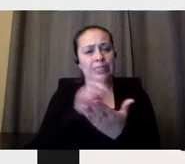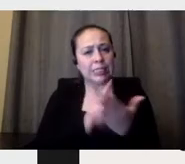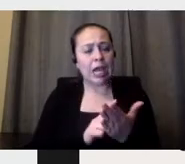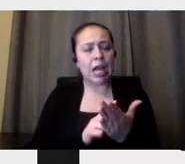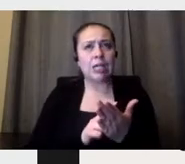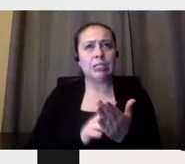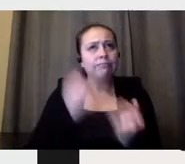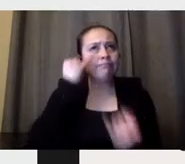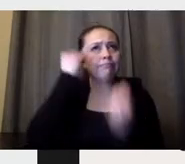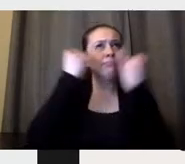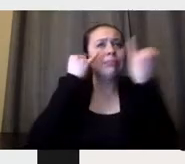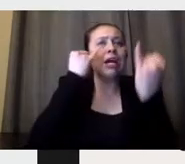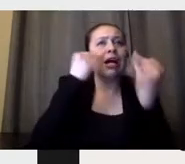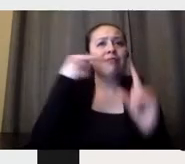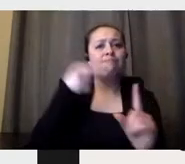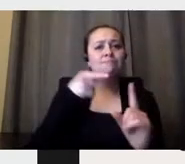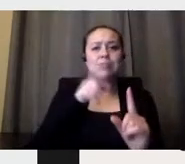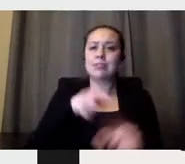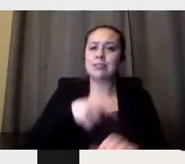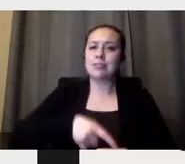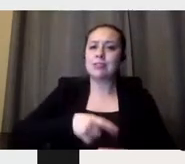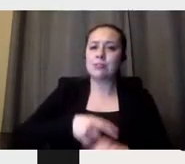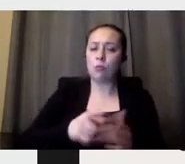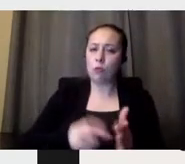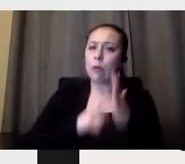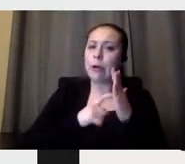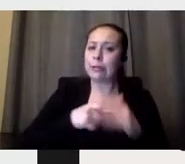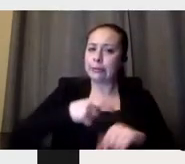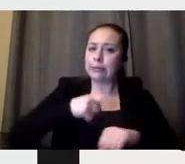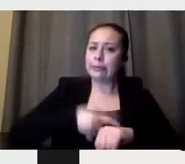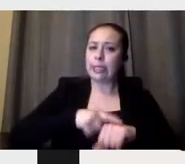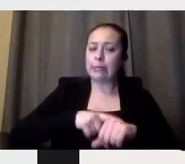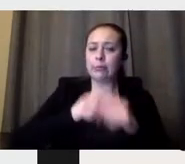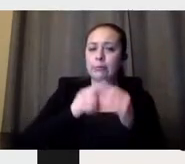initiative needed time in order to bloom.